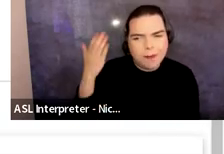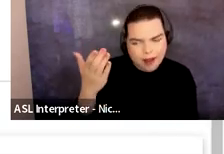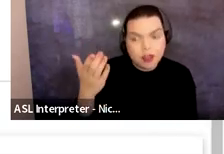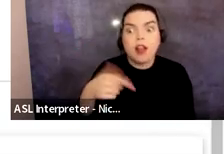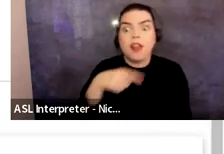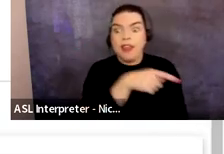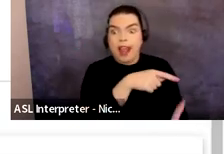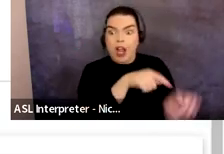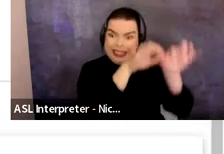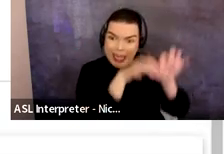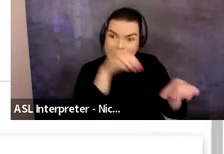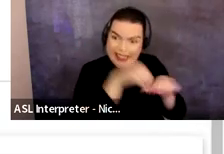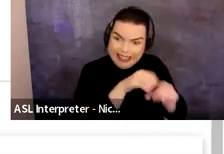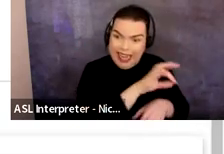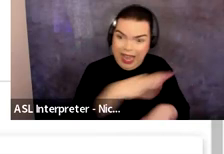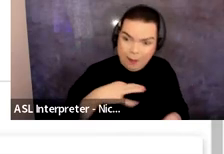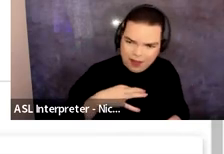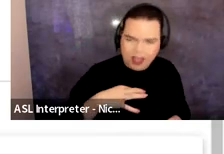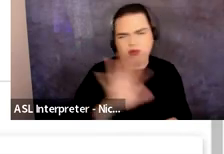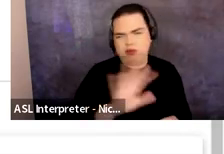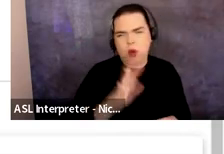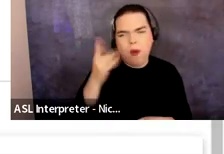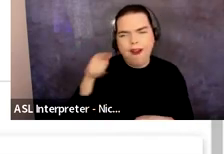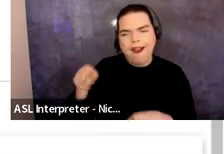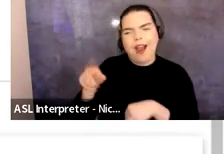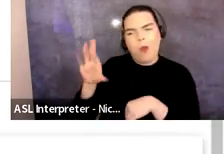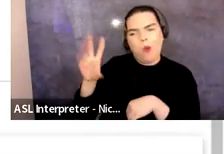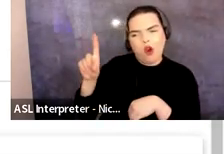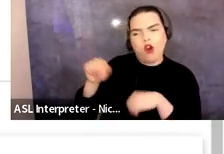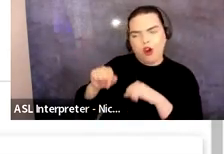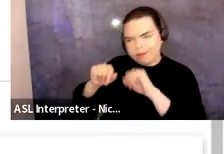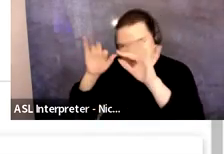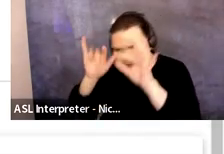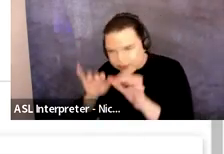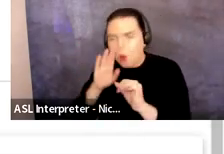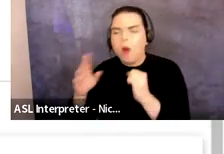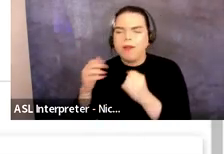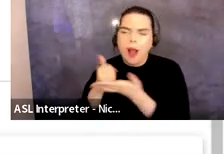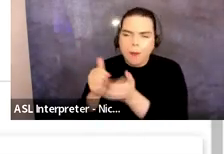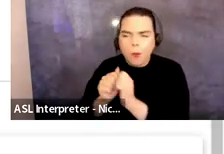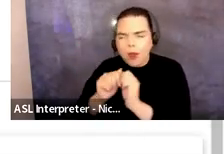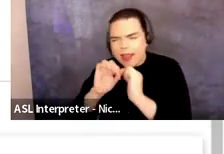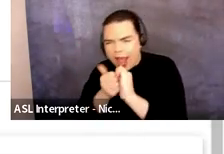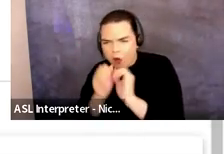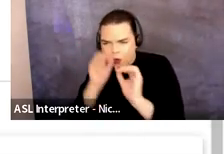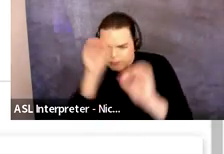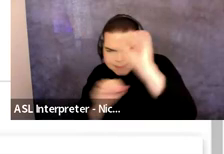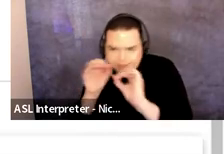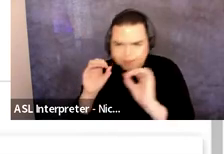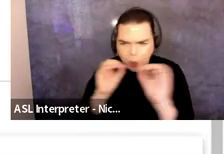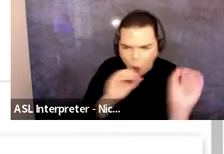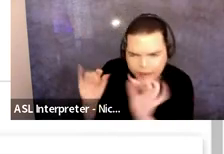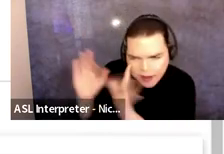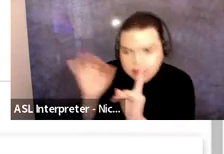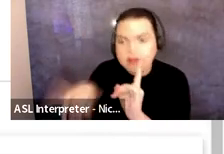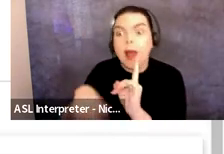application as this will help with formatting and you won't be at risk of losing your work if your internet goes out or anything like that. It's just a more